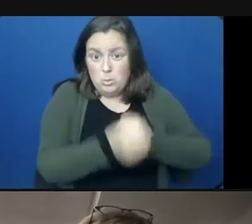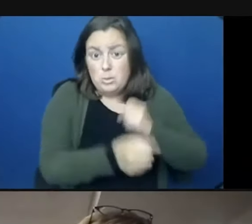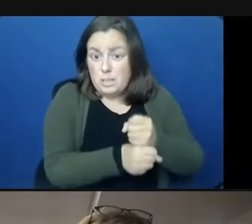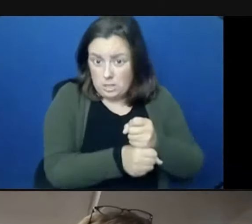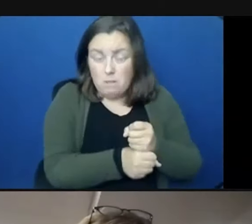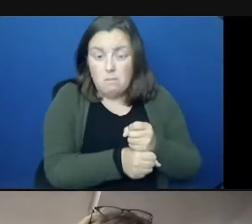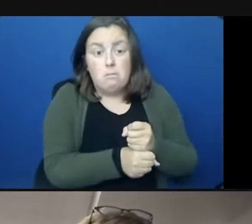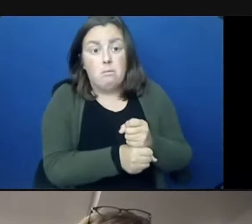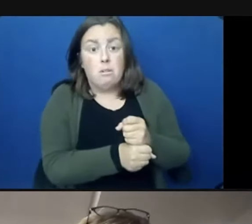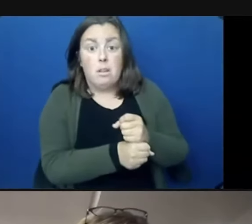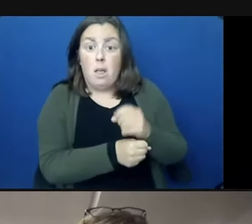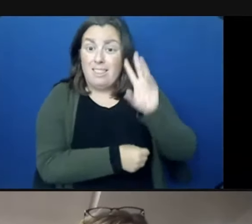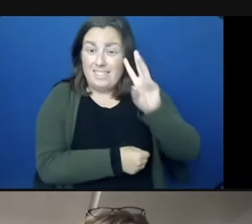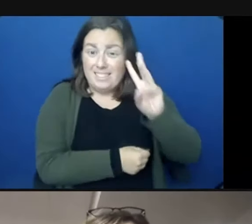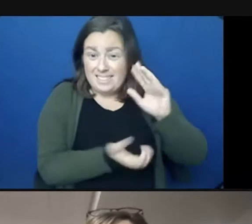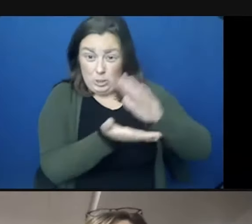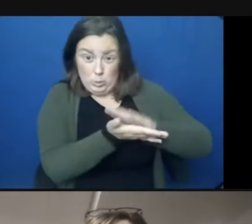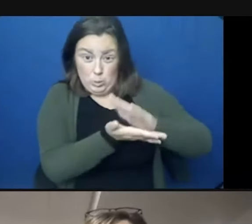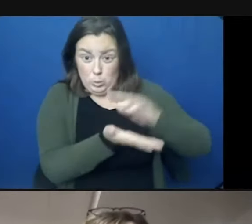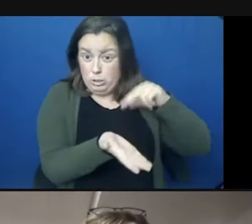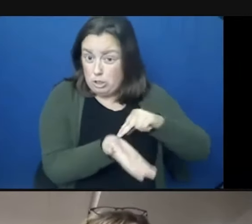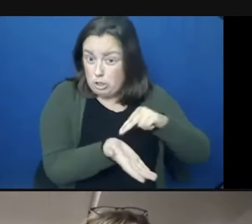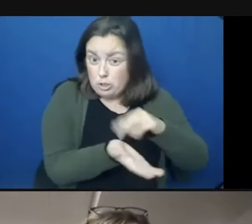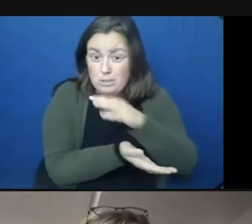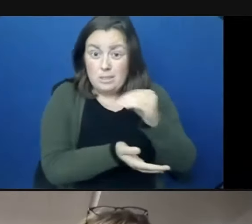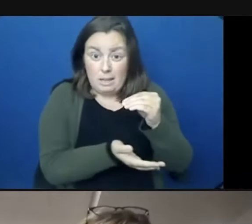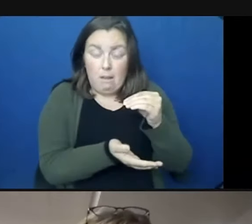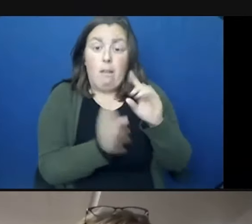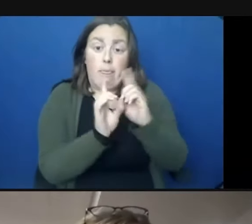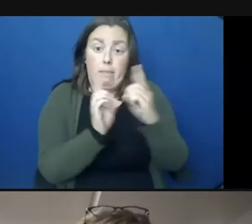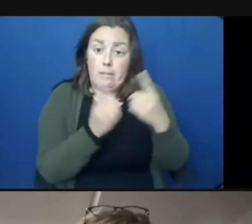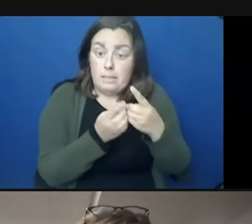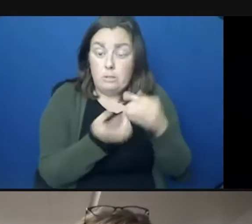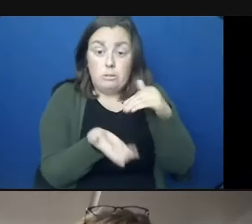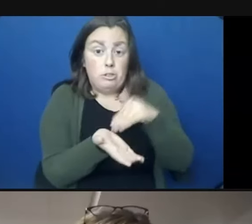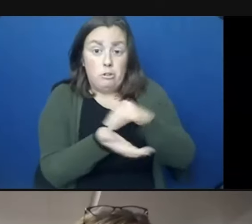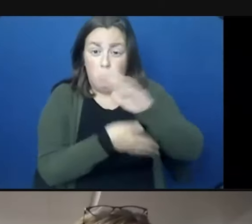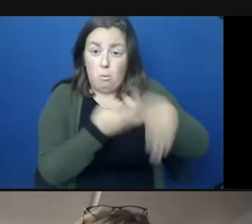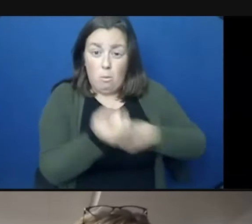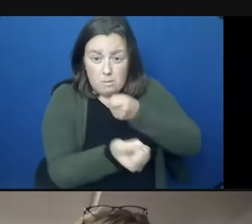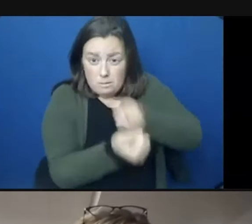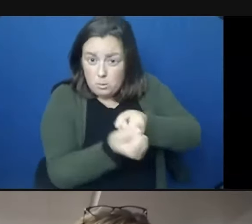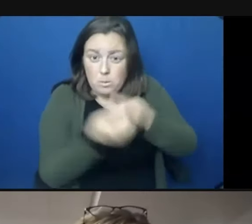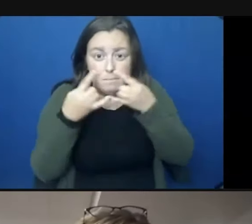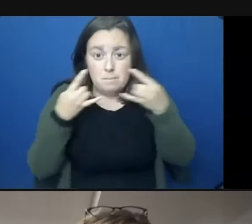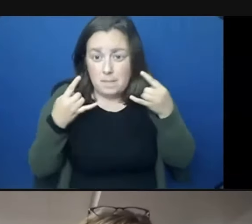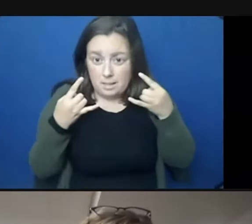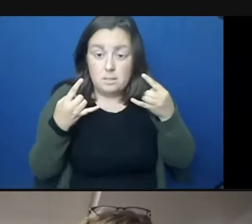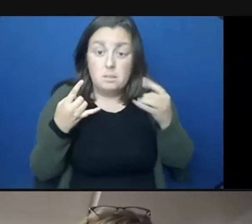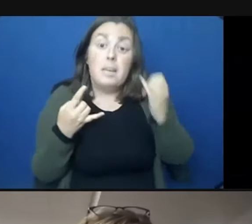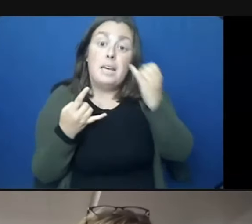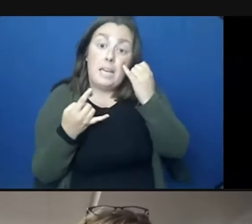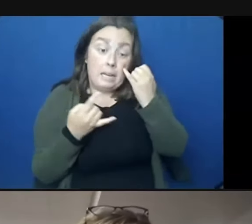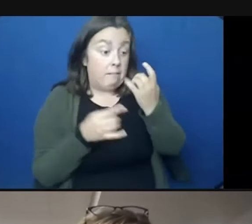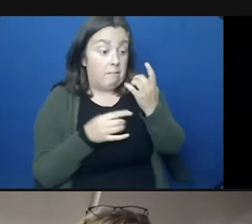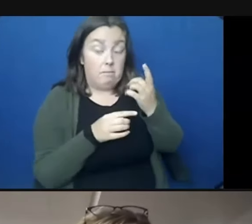has been supported by our six school nurses and district pediatricians. Since this mitigation strategy will be removed, we need to ensure that other mitigations are in place for